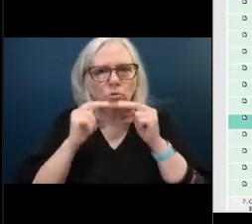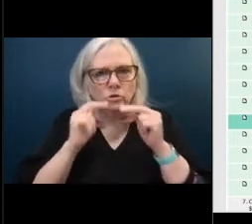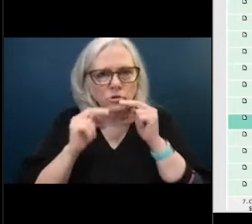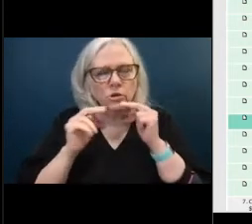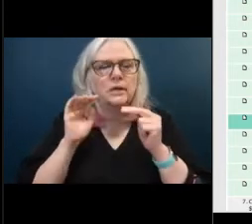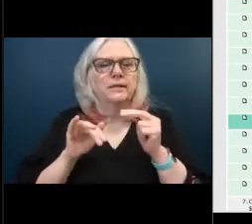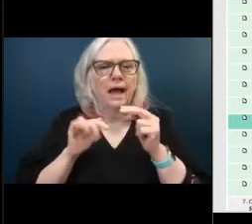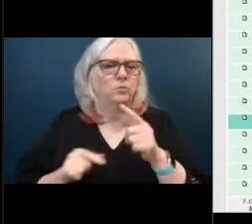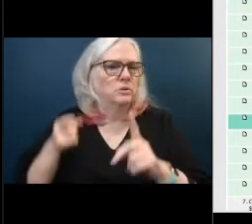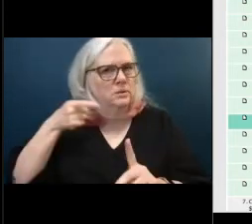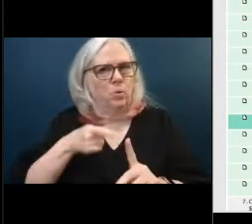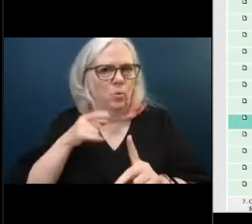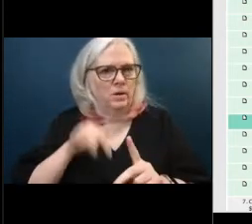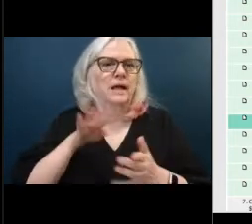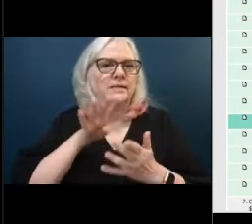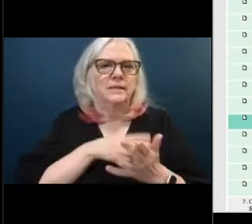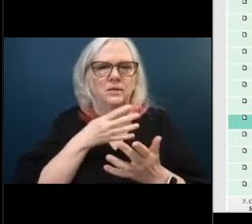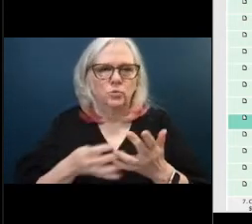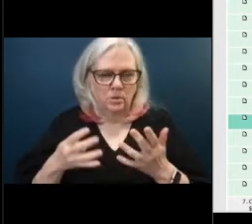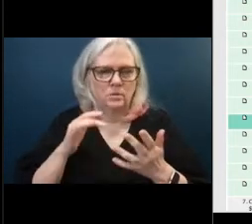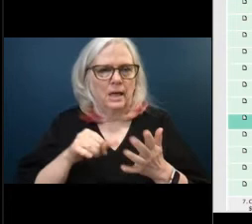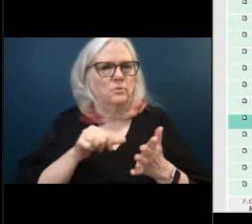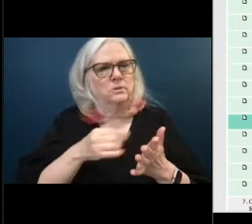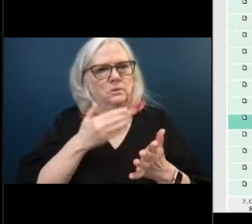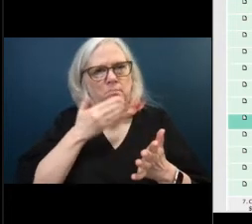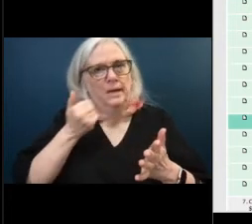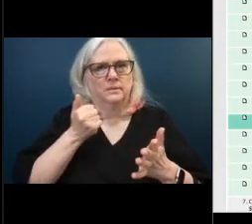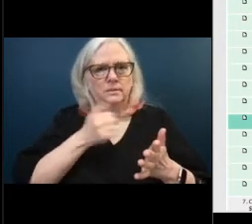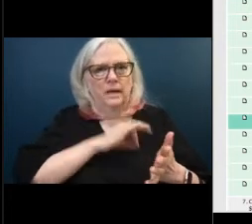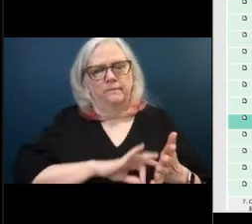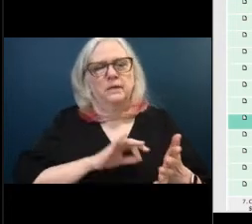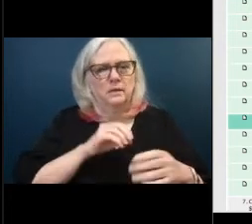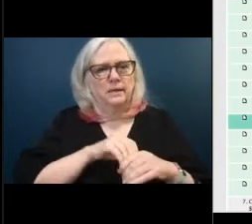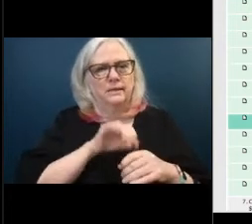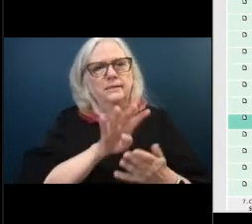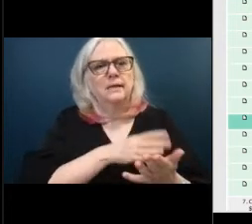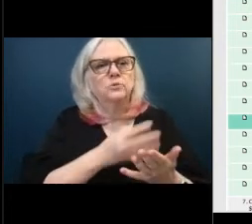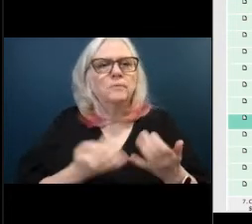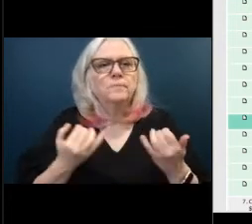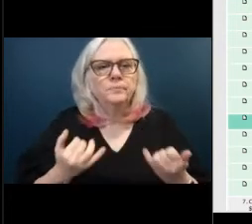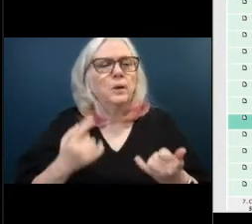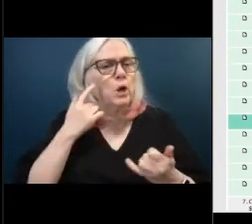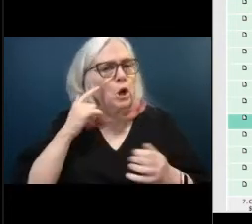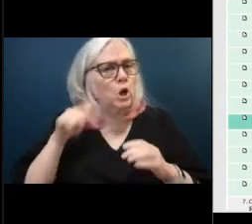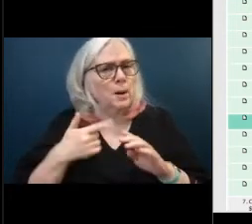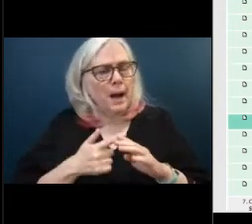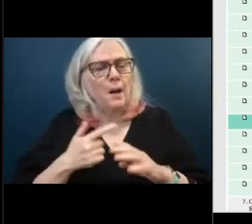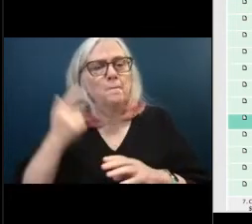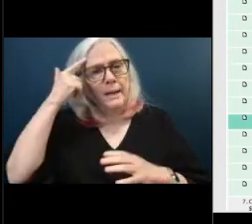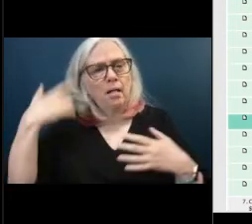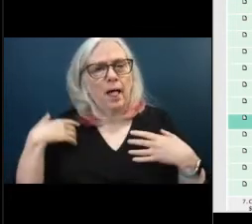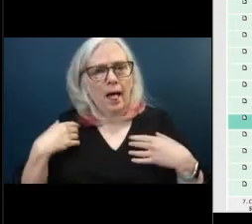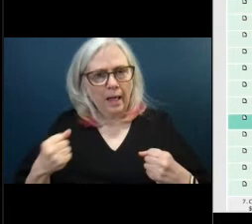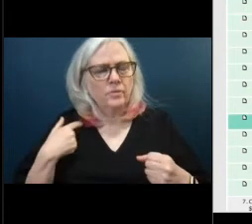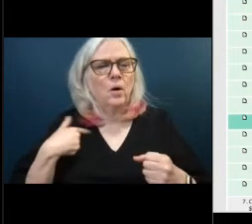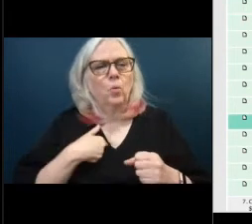schedule and uh the other part for the schedule change is we've heard about mental health we've we've banged on it for public